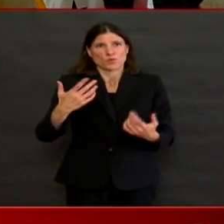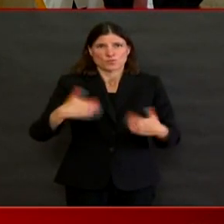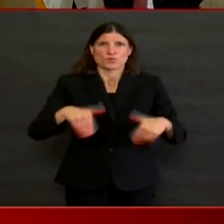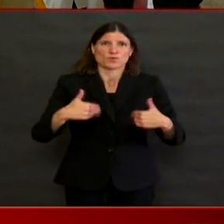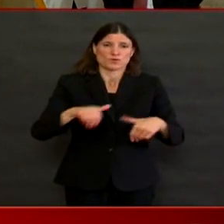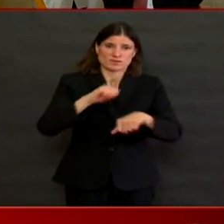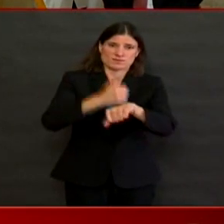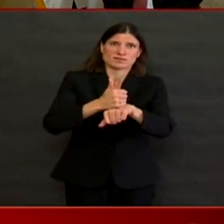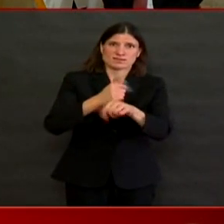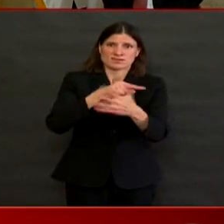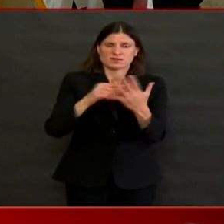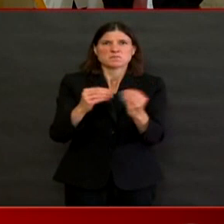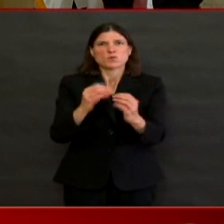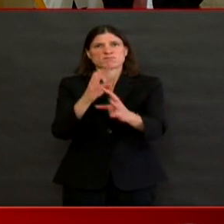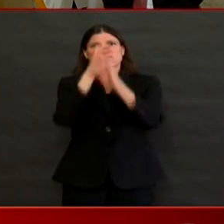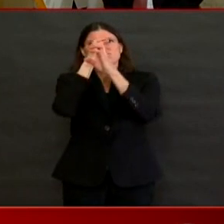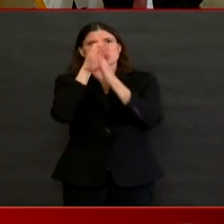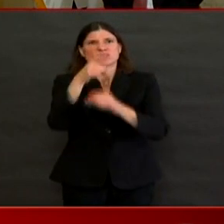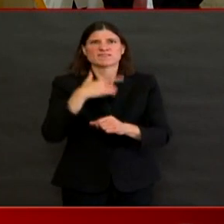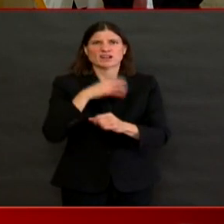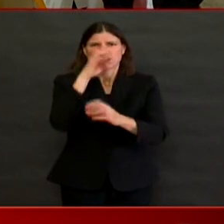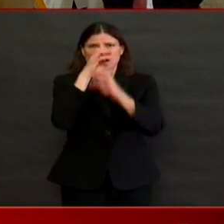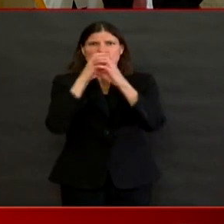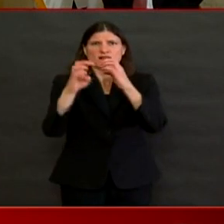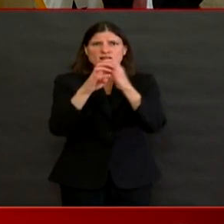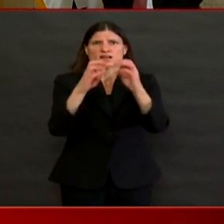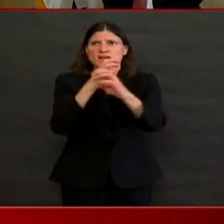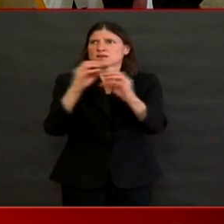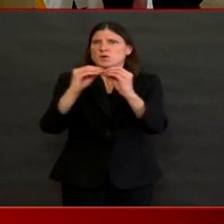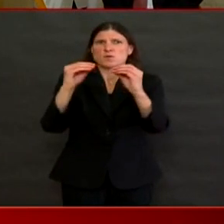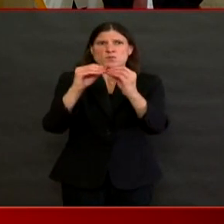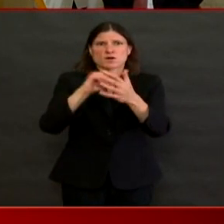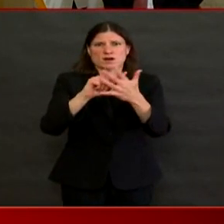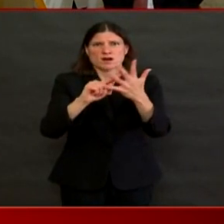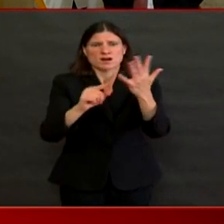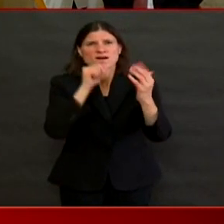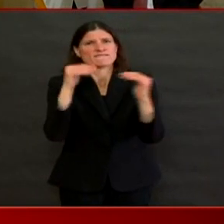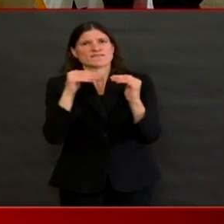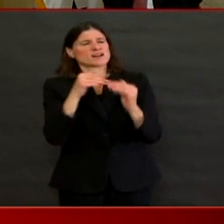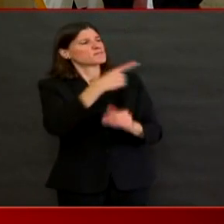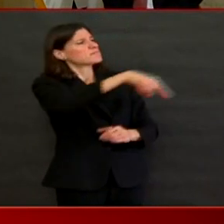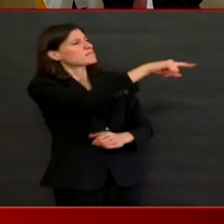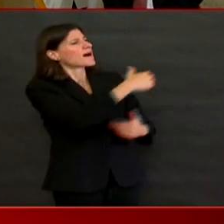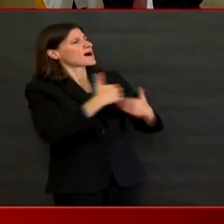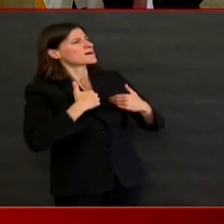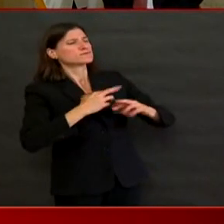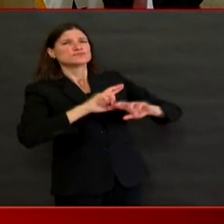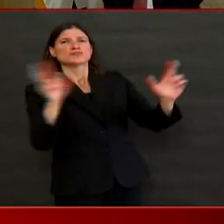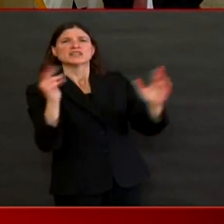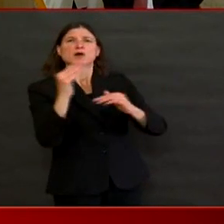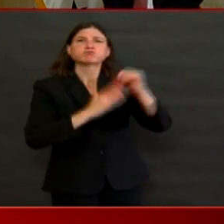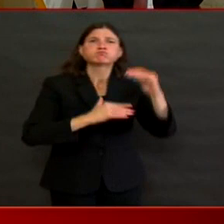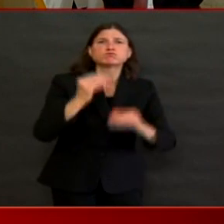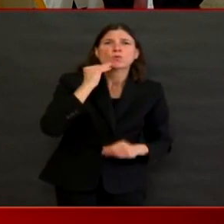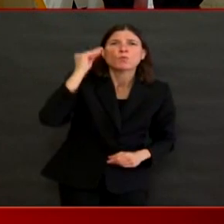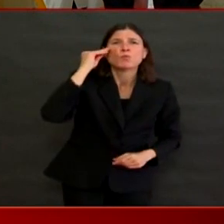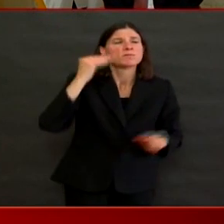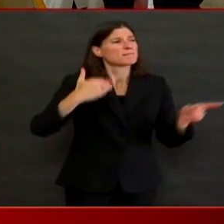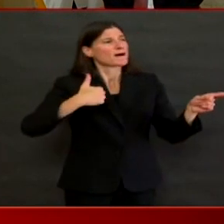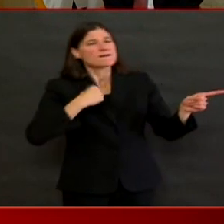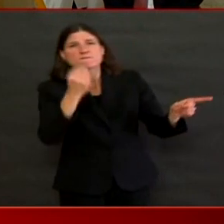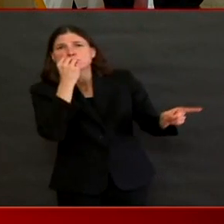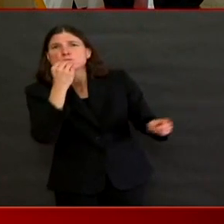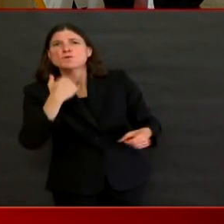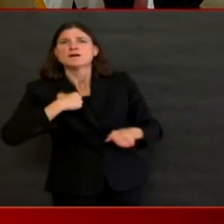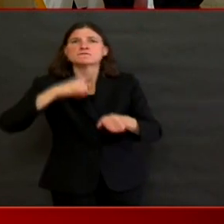race and ethnicity, and we know many communities deal with that. These are just some of the examples that